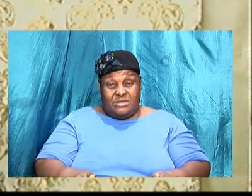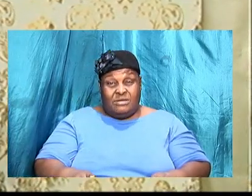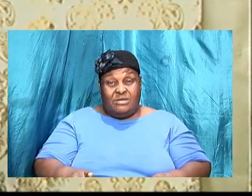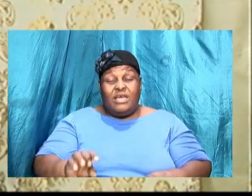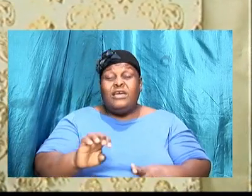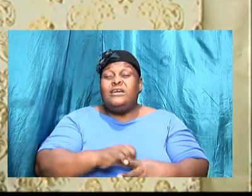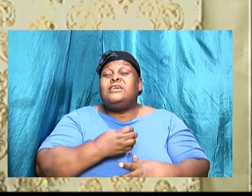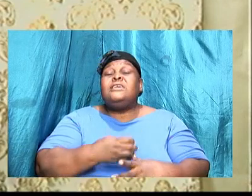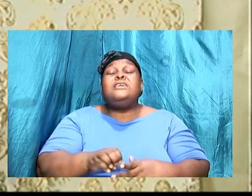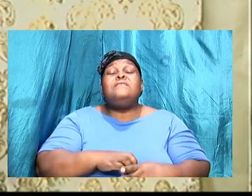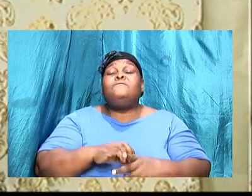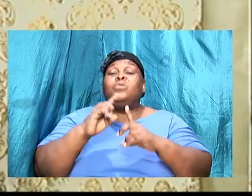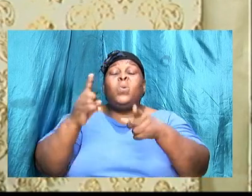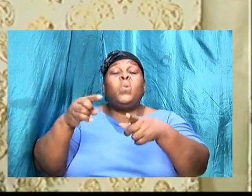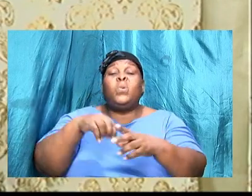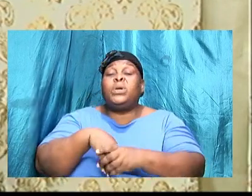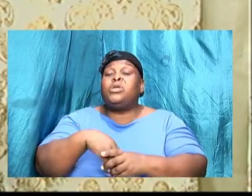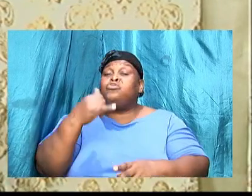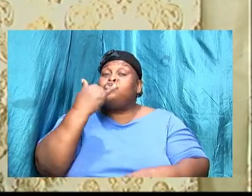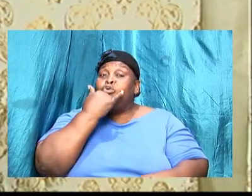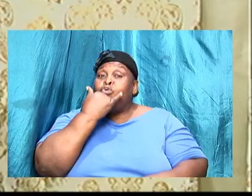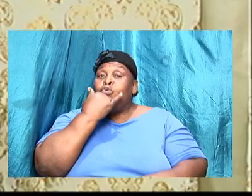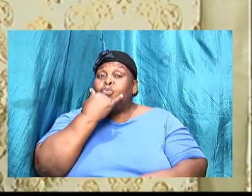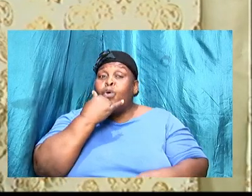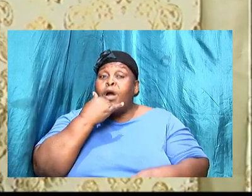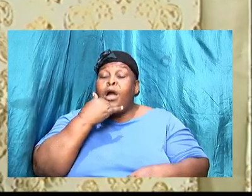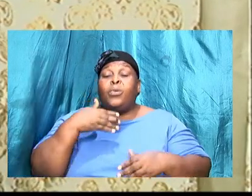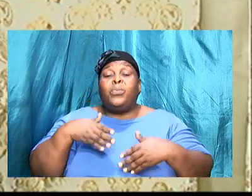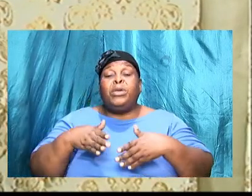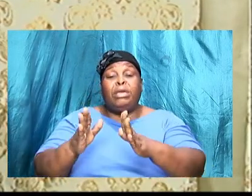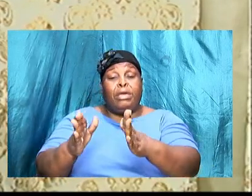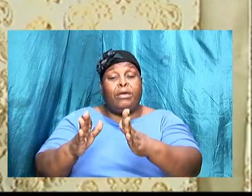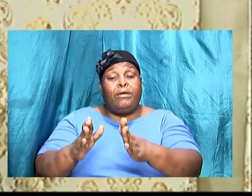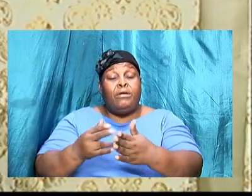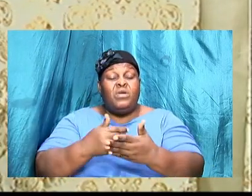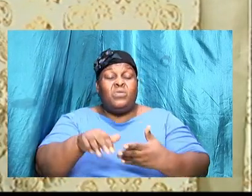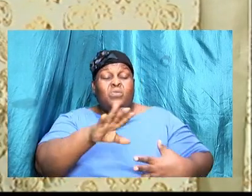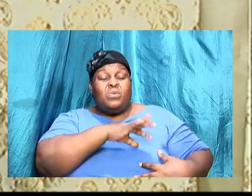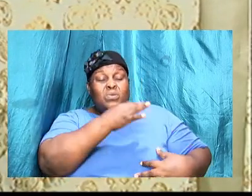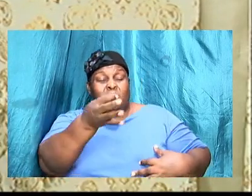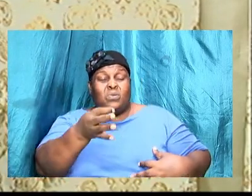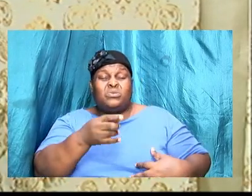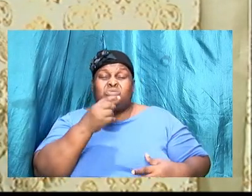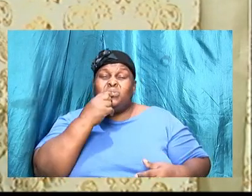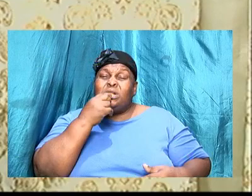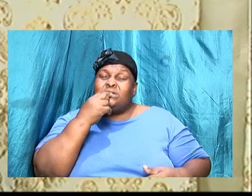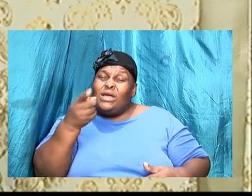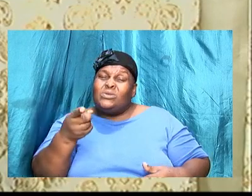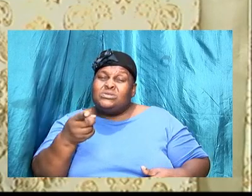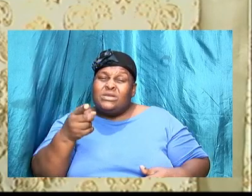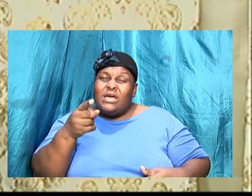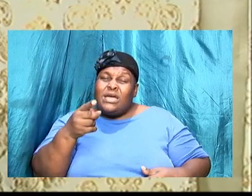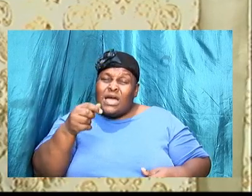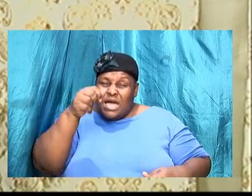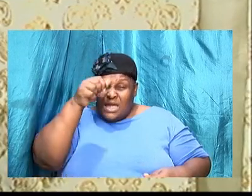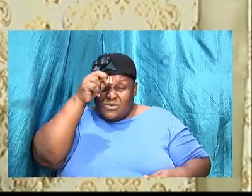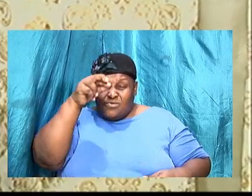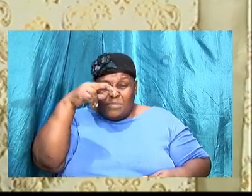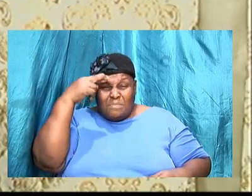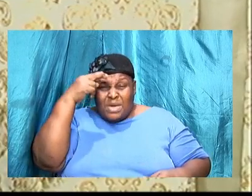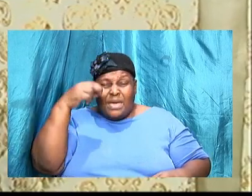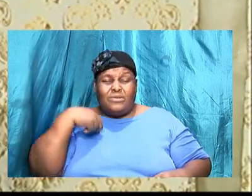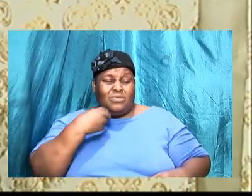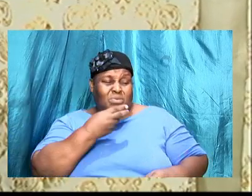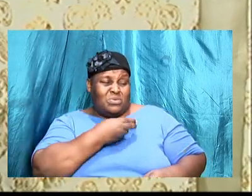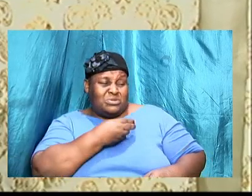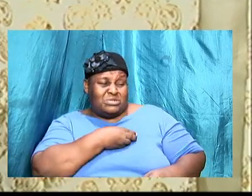in the wrong direction, the Holy Ghost will prompt us. God will speak to us through His word. But if